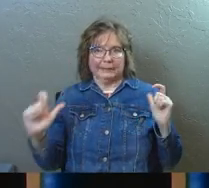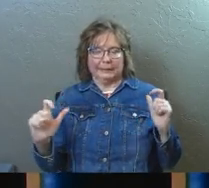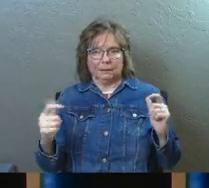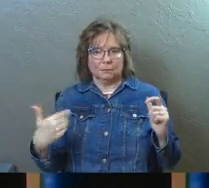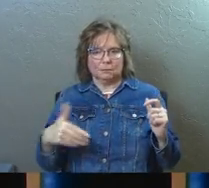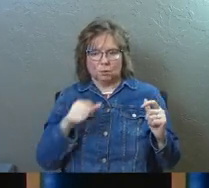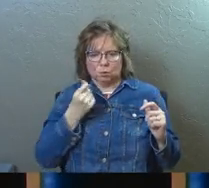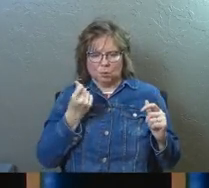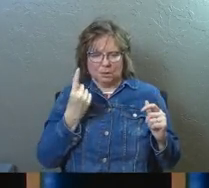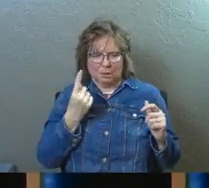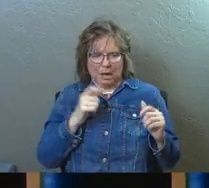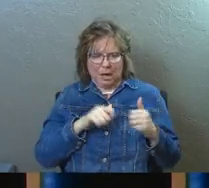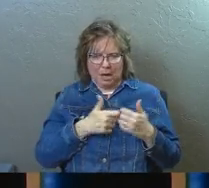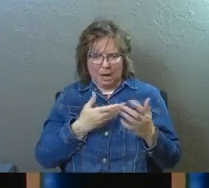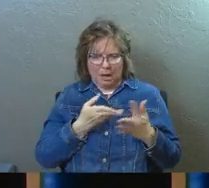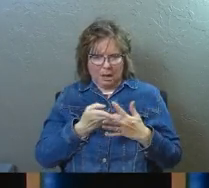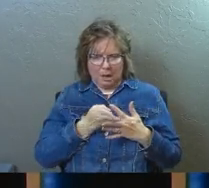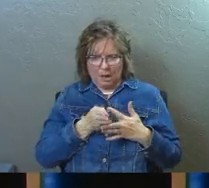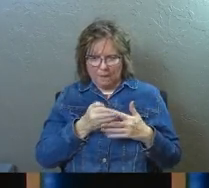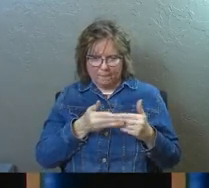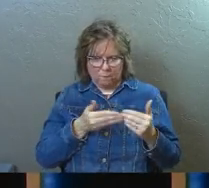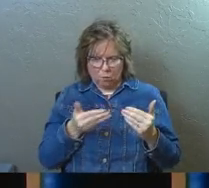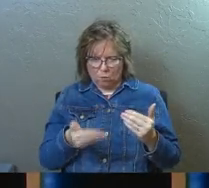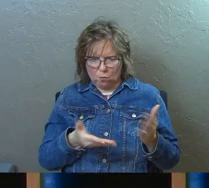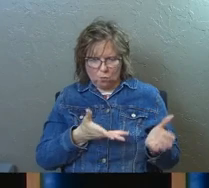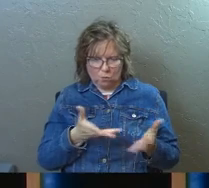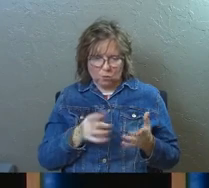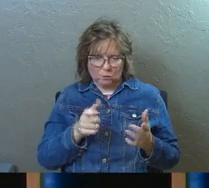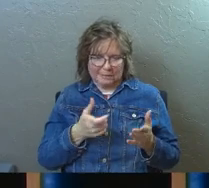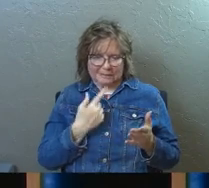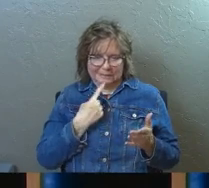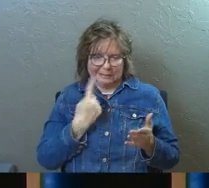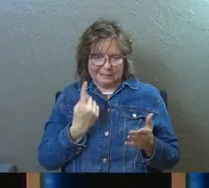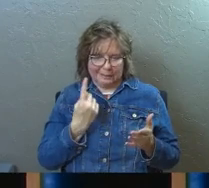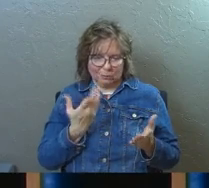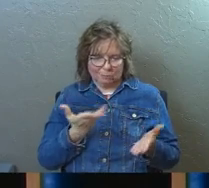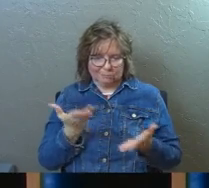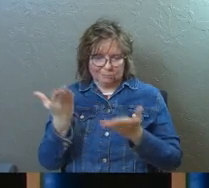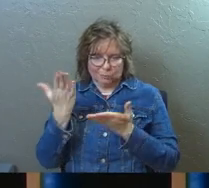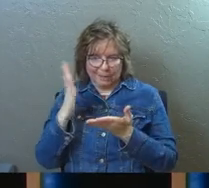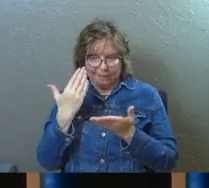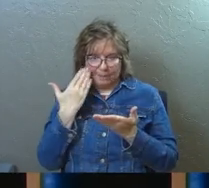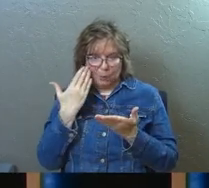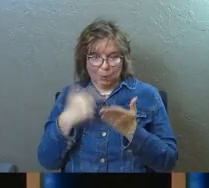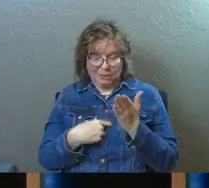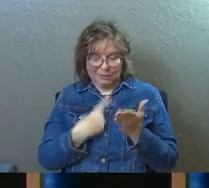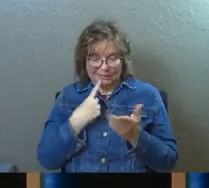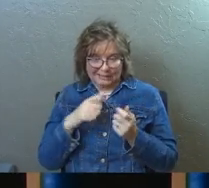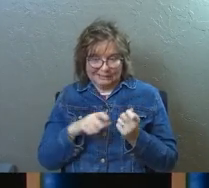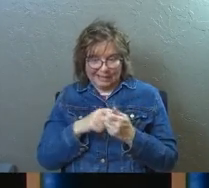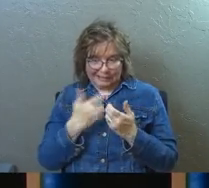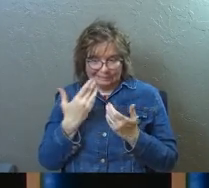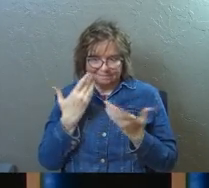too great. You don't know the way out. You don't know the way forward. And you just need to say something to God and you don't know what.